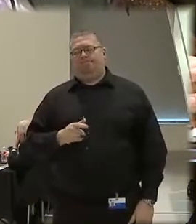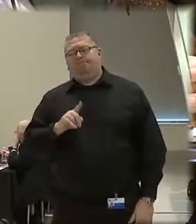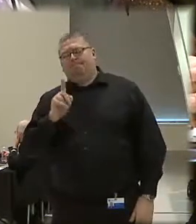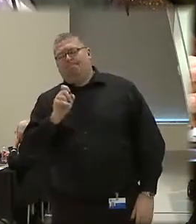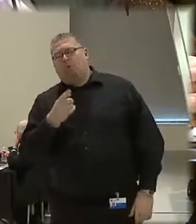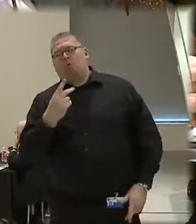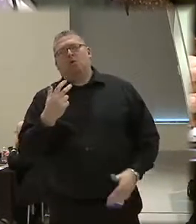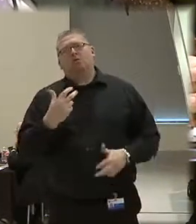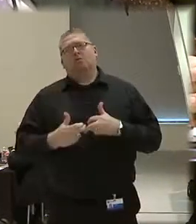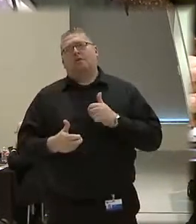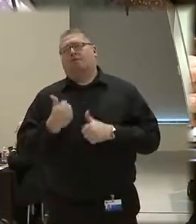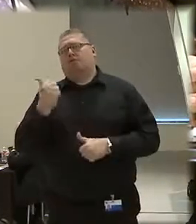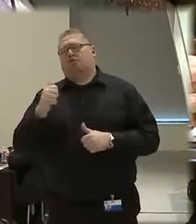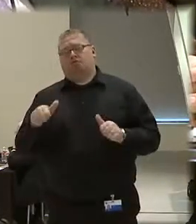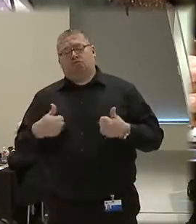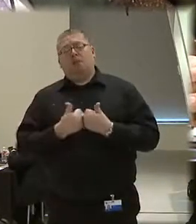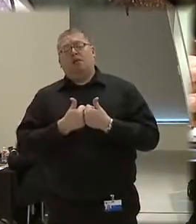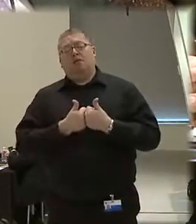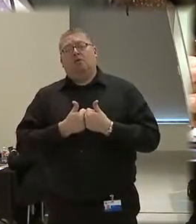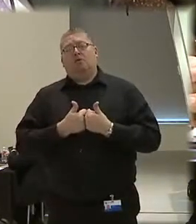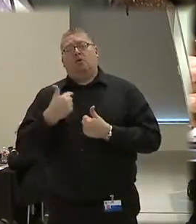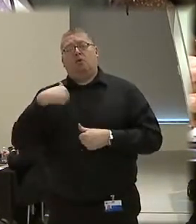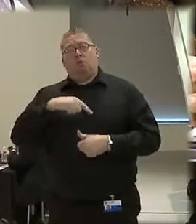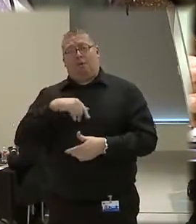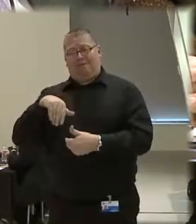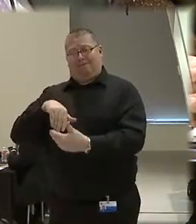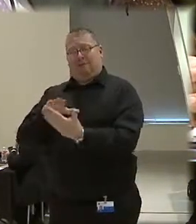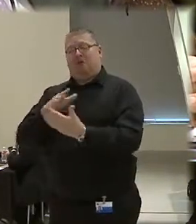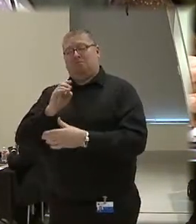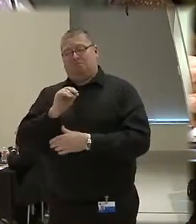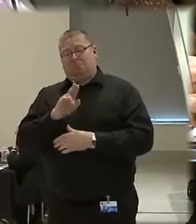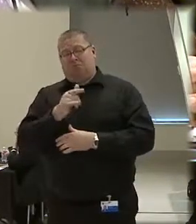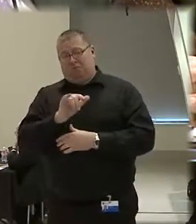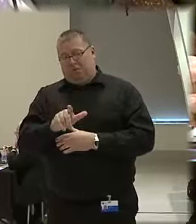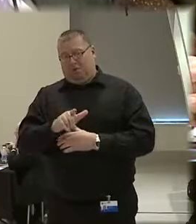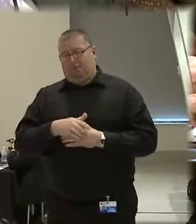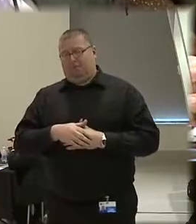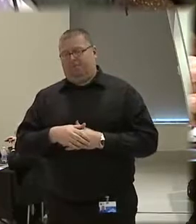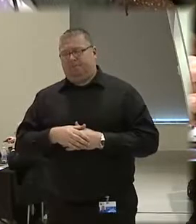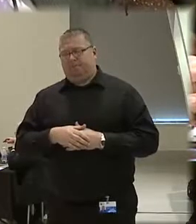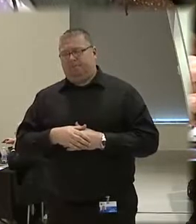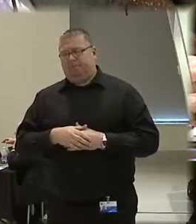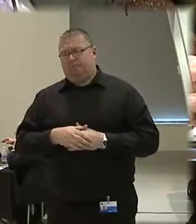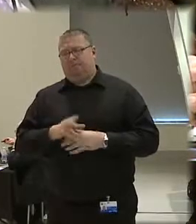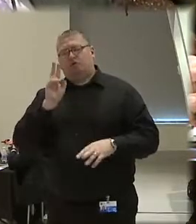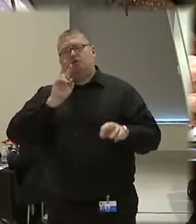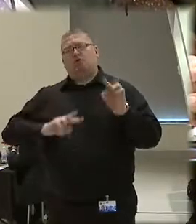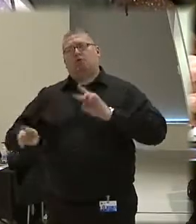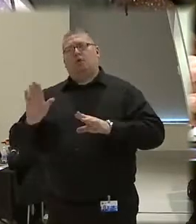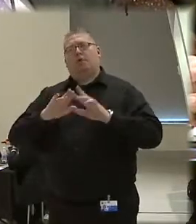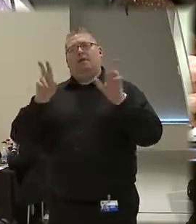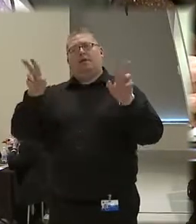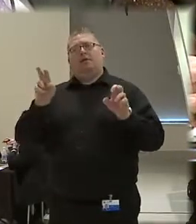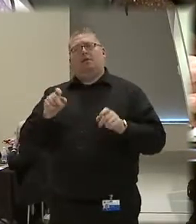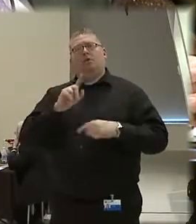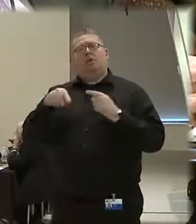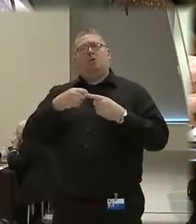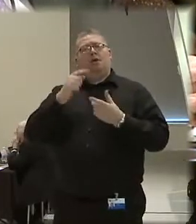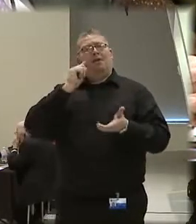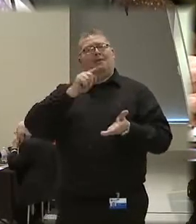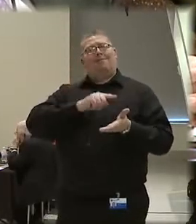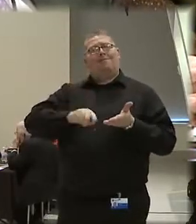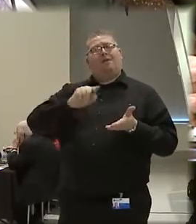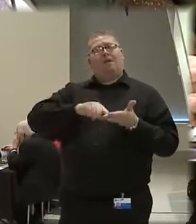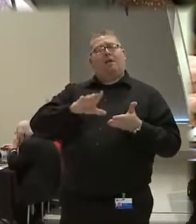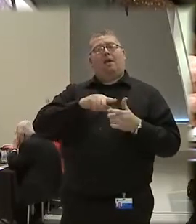the toughest challenges that we're going to be facing, Mr. Gill, is looking at the issues around investigation and then